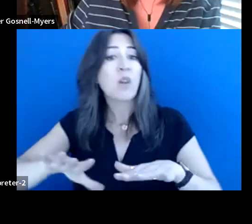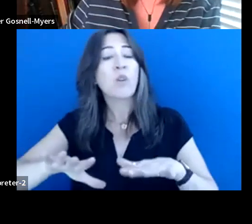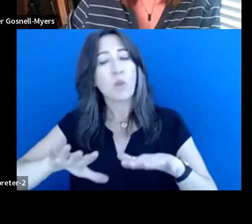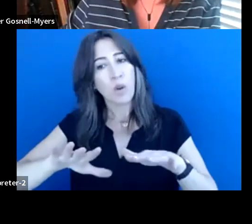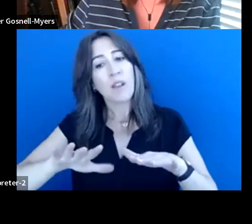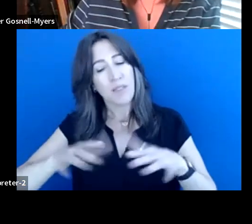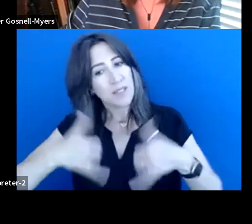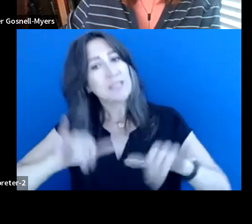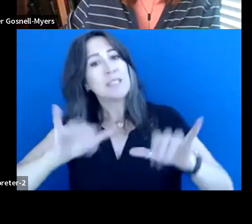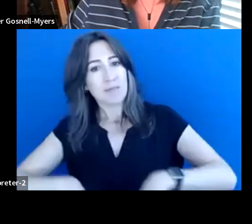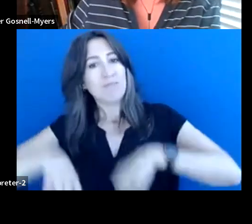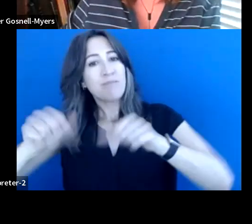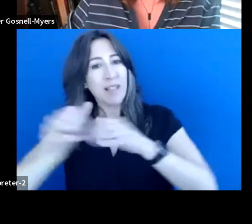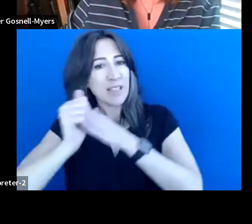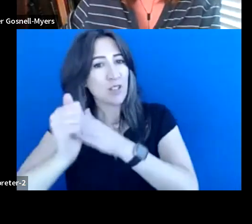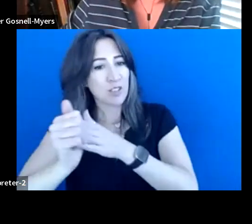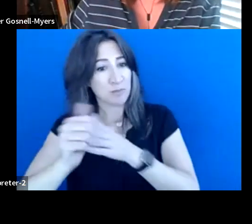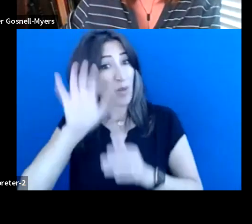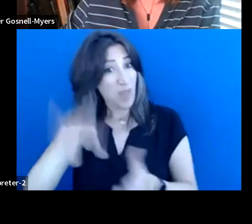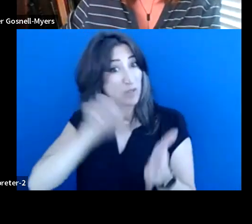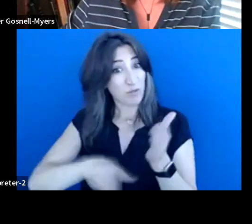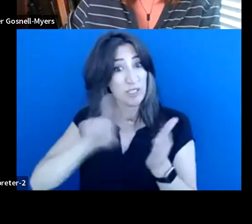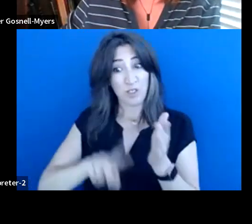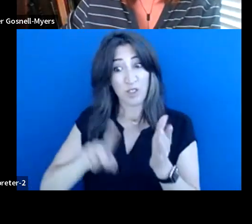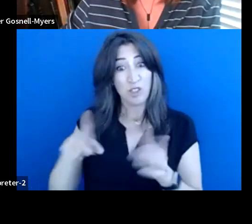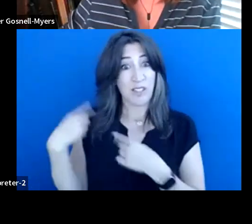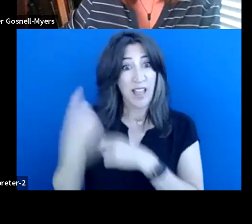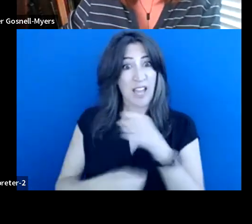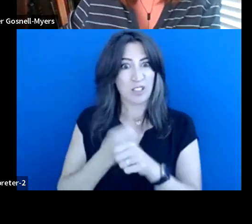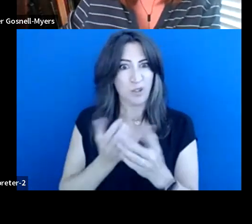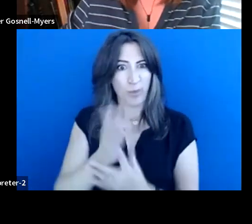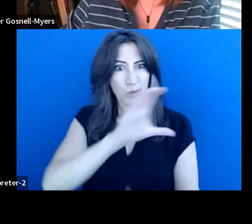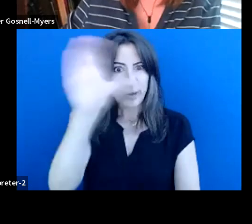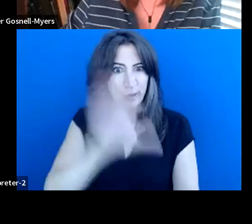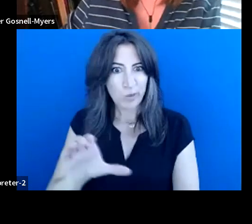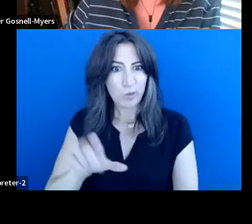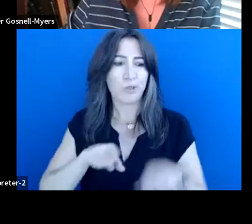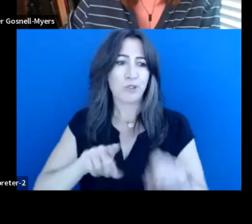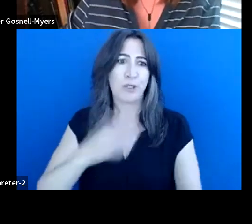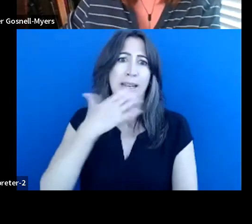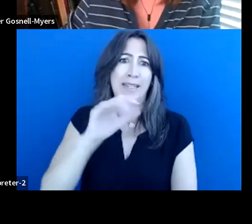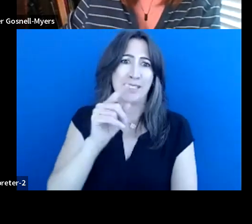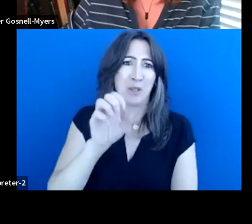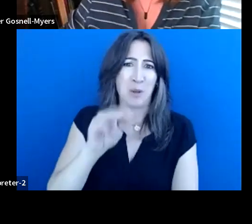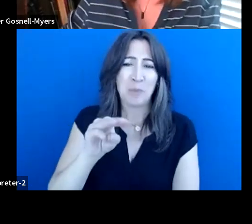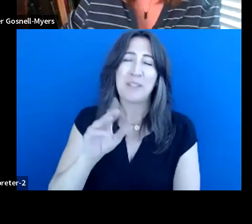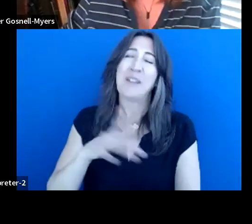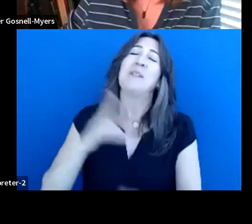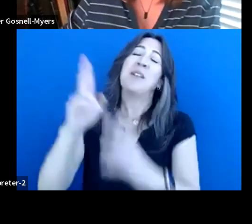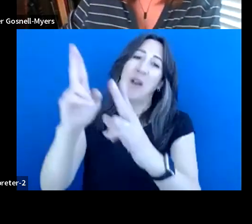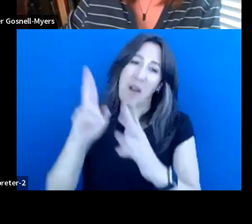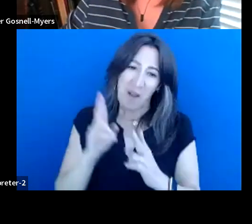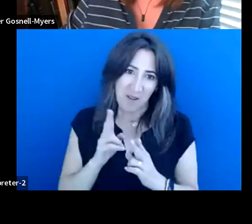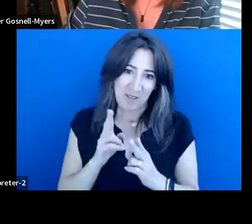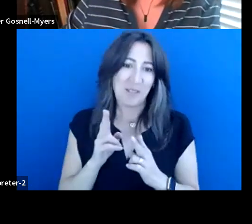that's the research that I did last year via Zoom, during our heat dome. So I was honored that